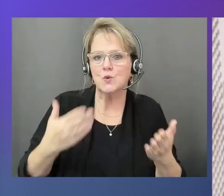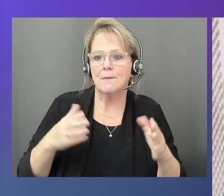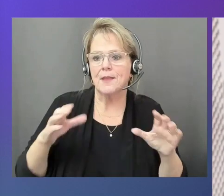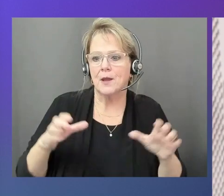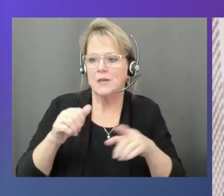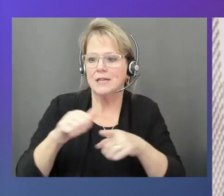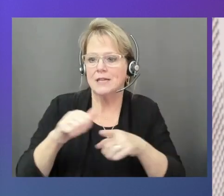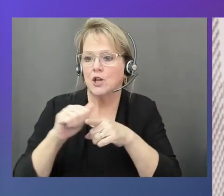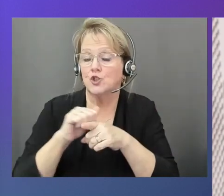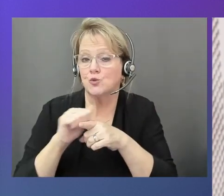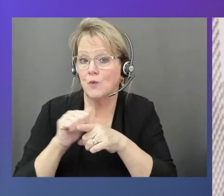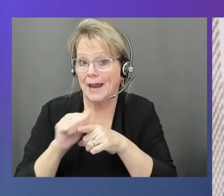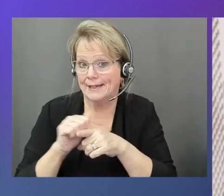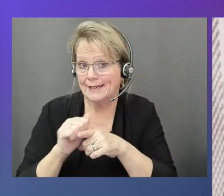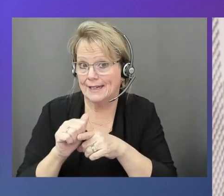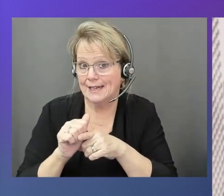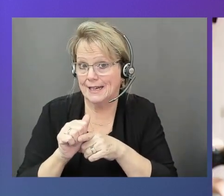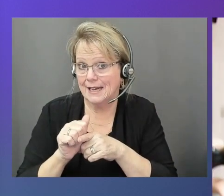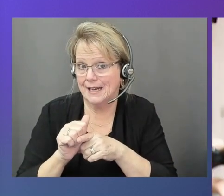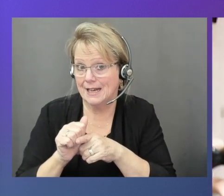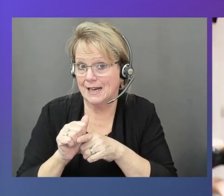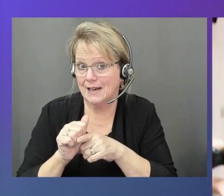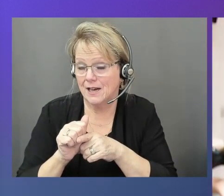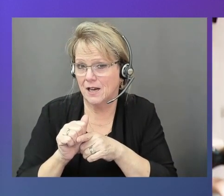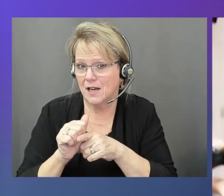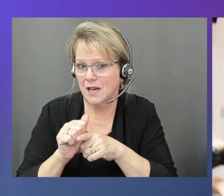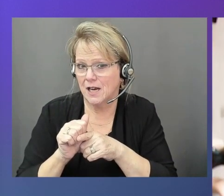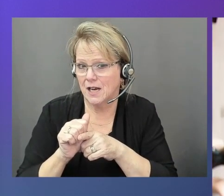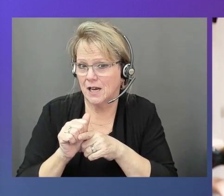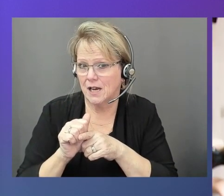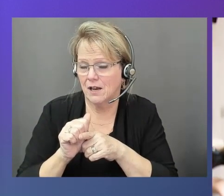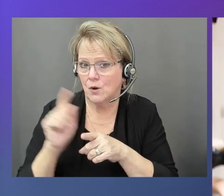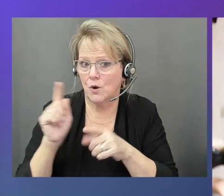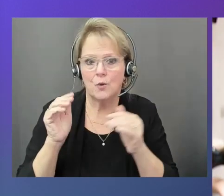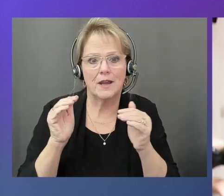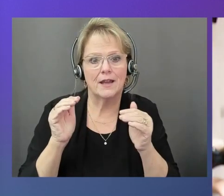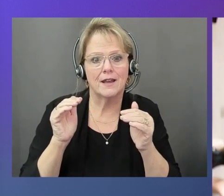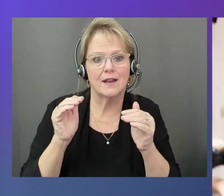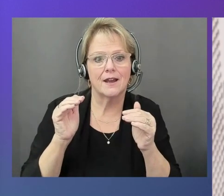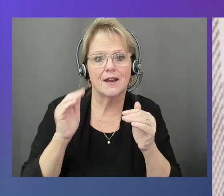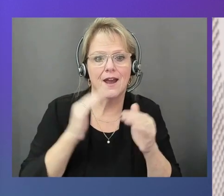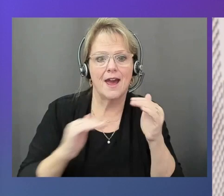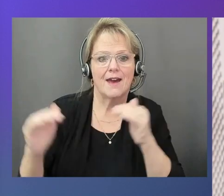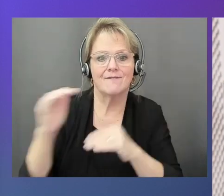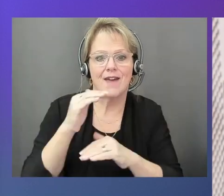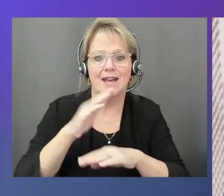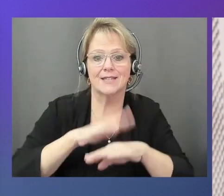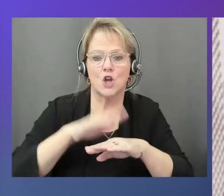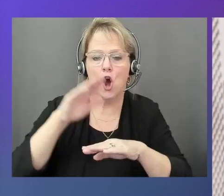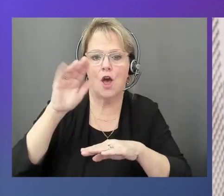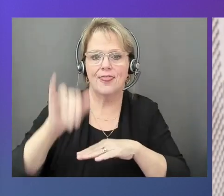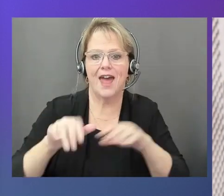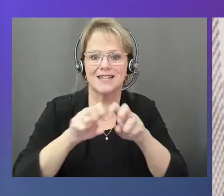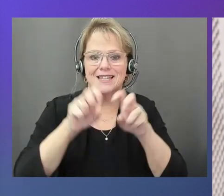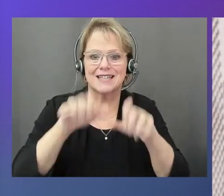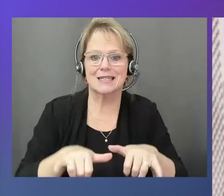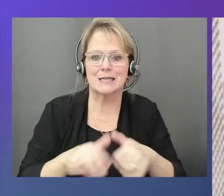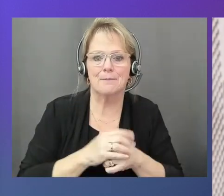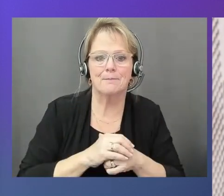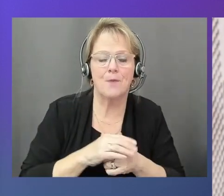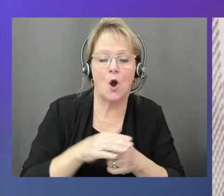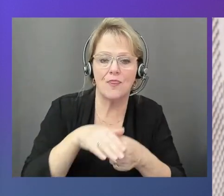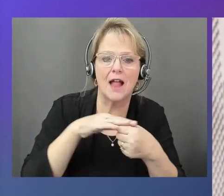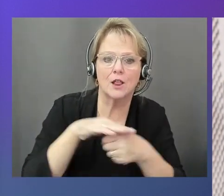of a model leveraging SageMaker, which we eventually deploy on that local system. I would like to learn more. Yeah,